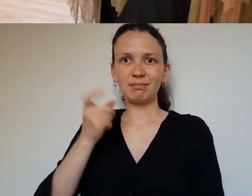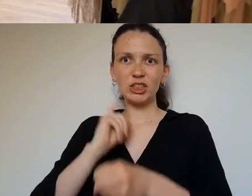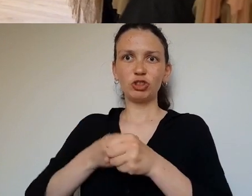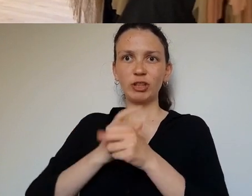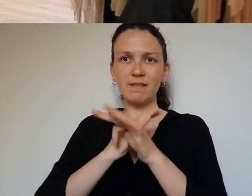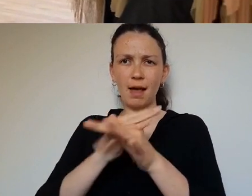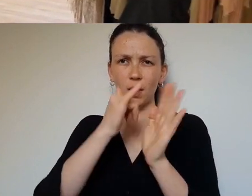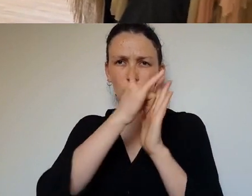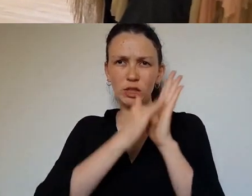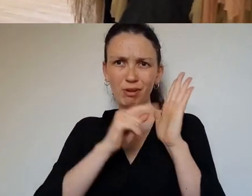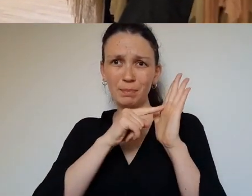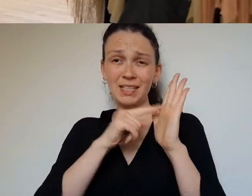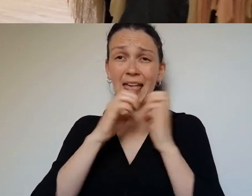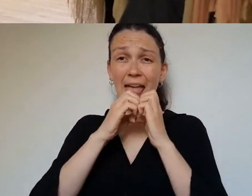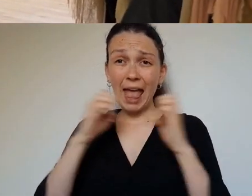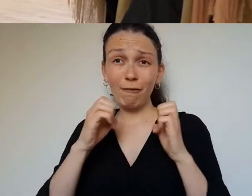embodied practice.